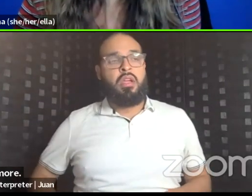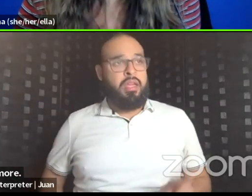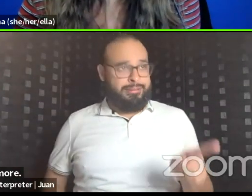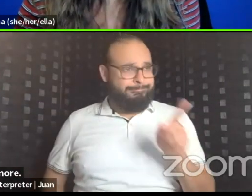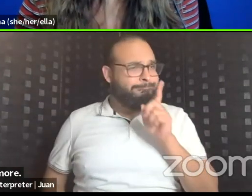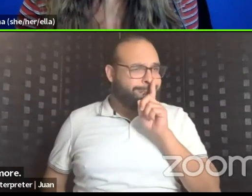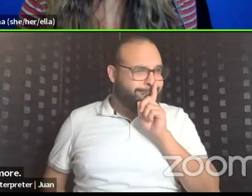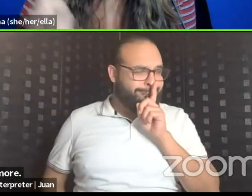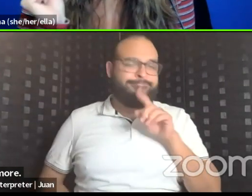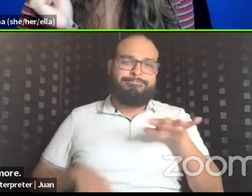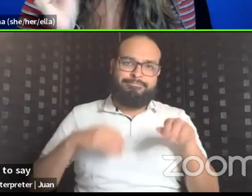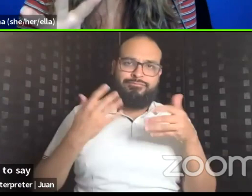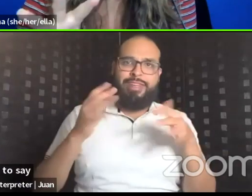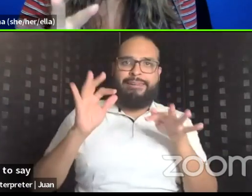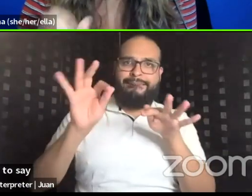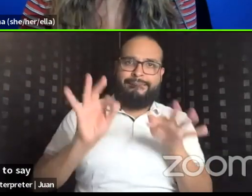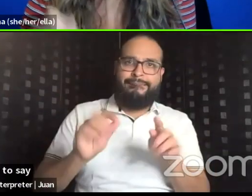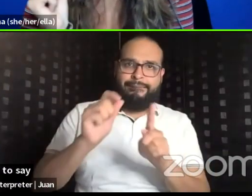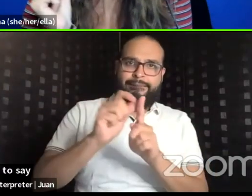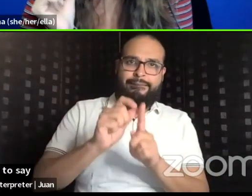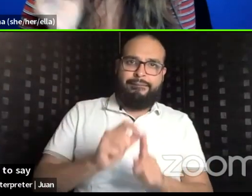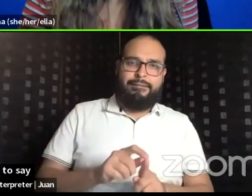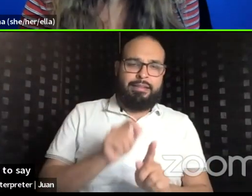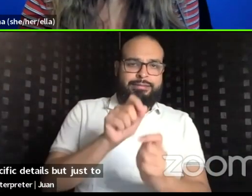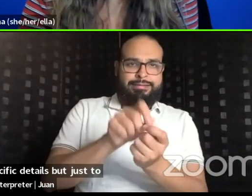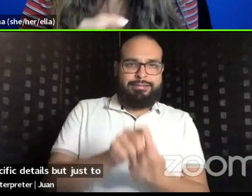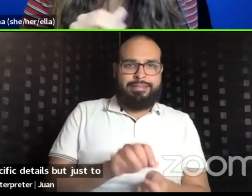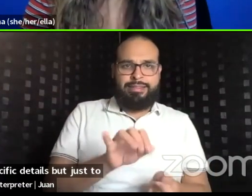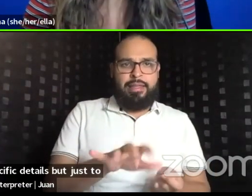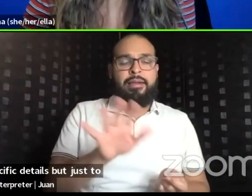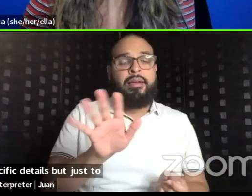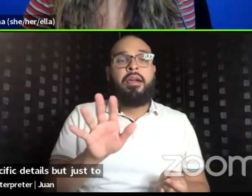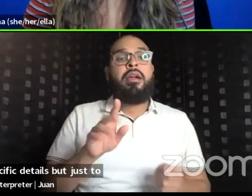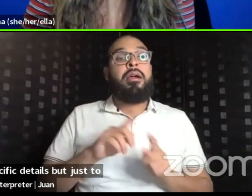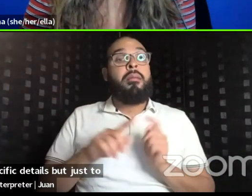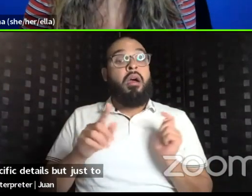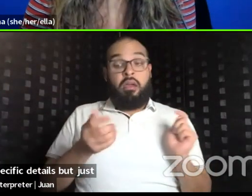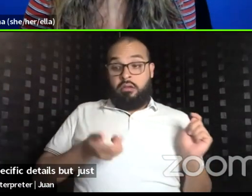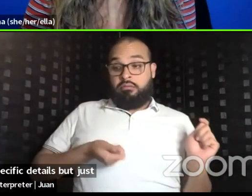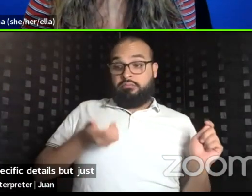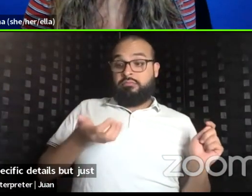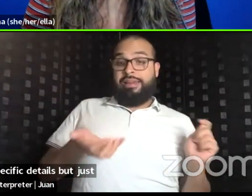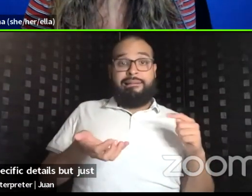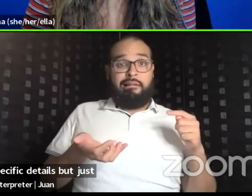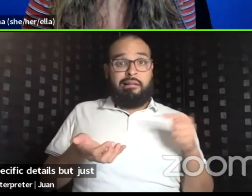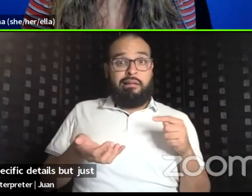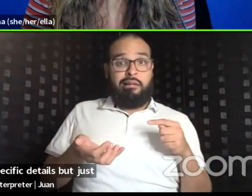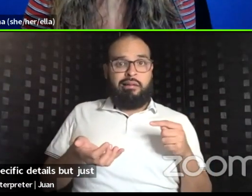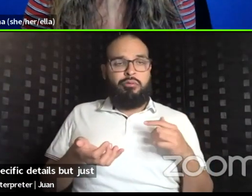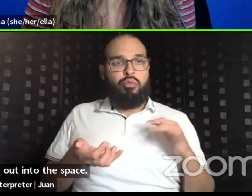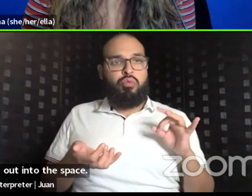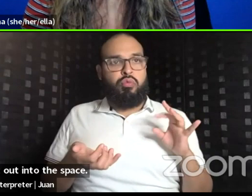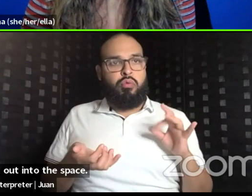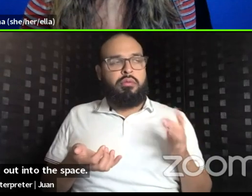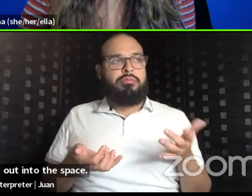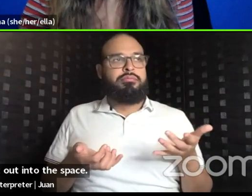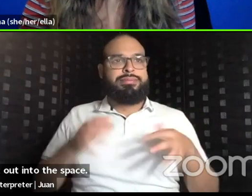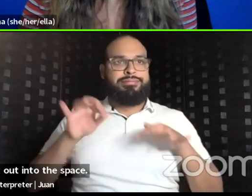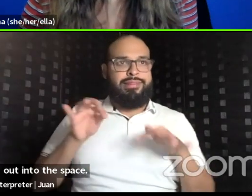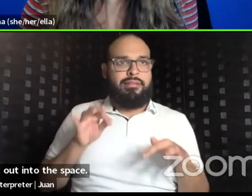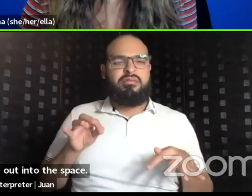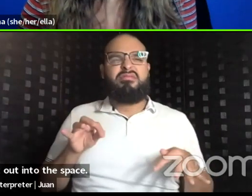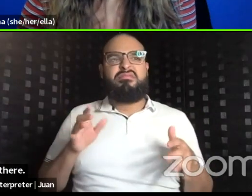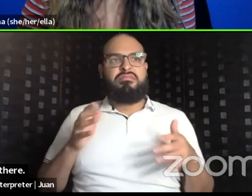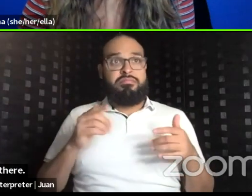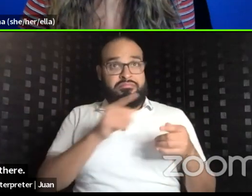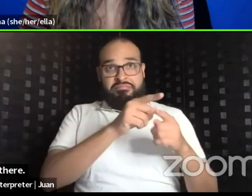specific details, but just to voice it, or just me voicing it out into the space. Just saying that there, there are other